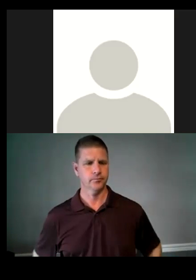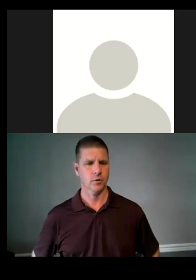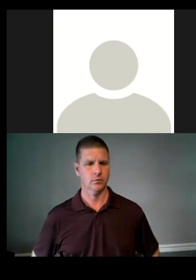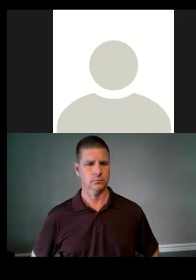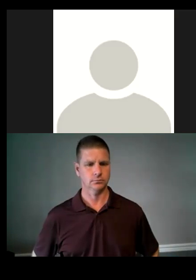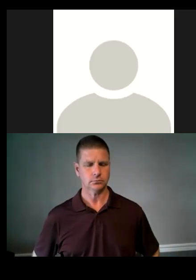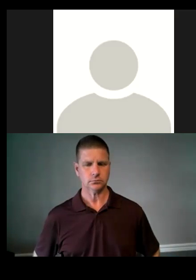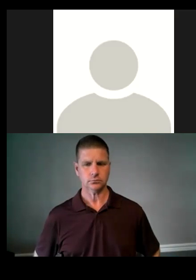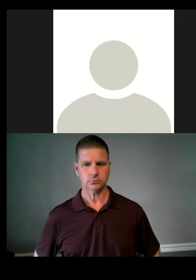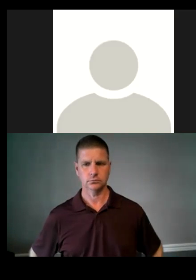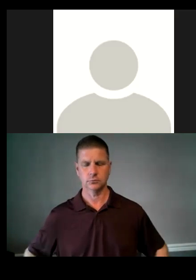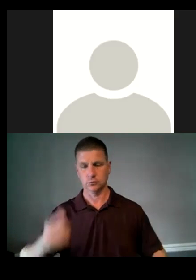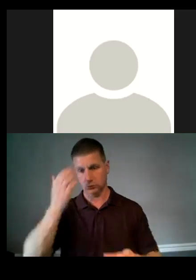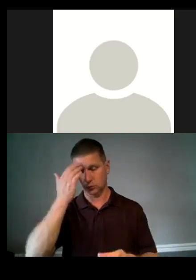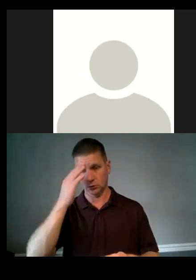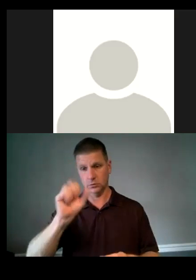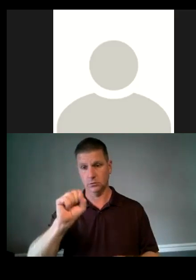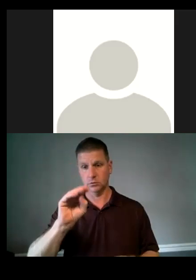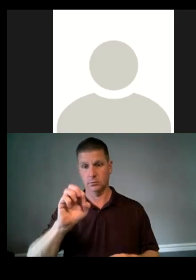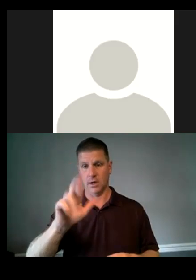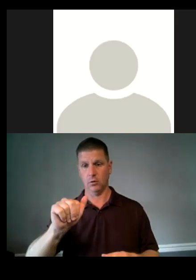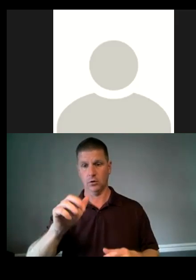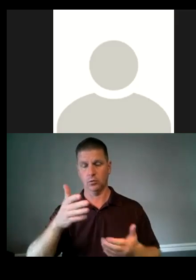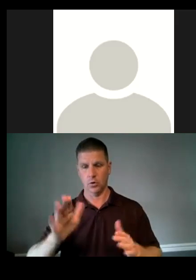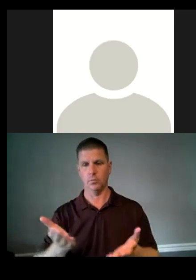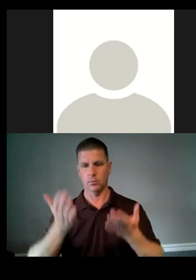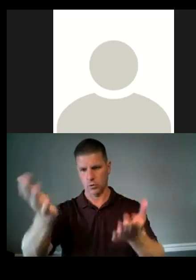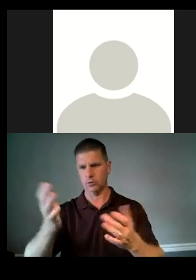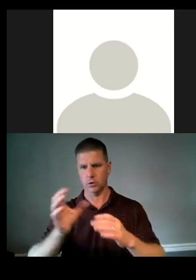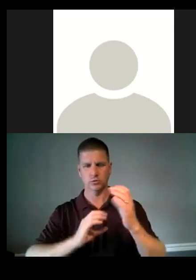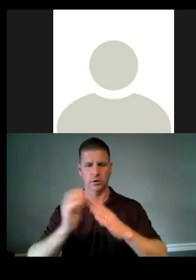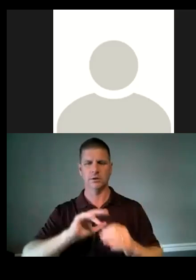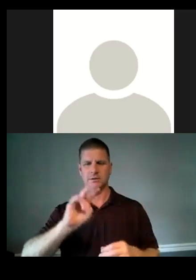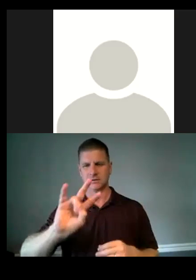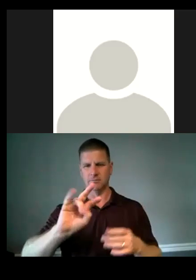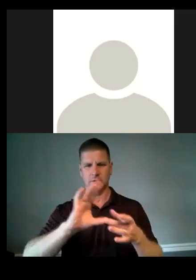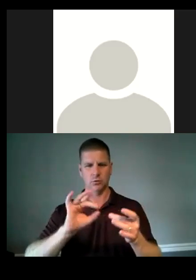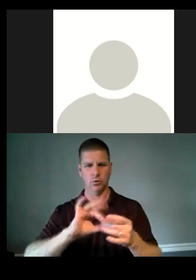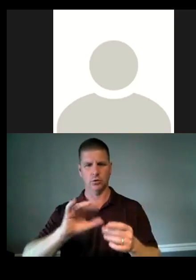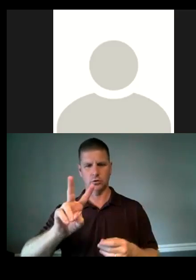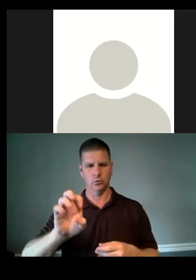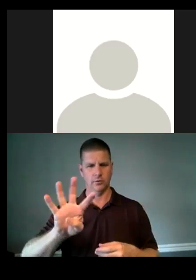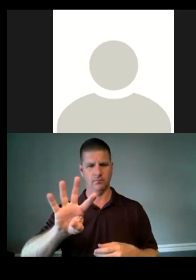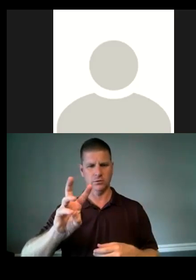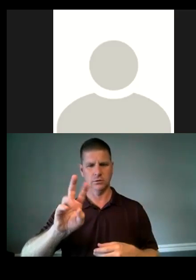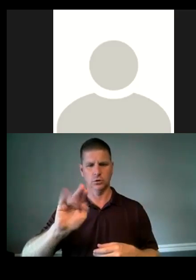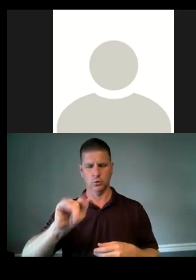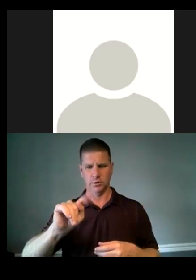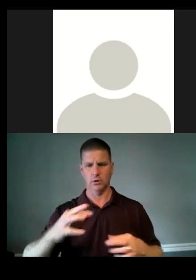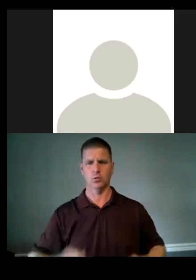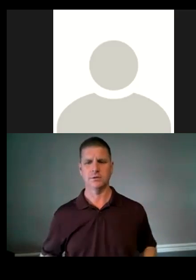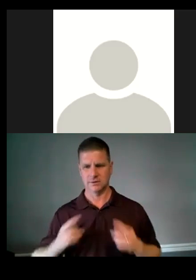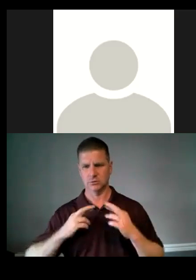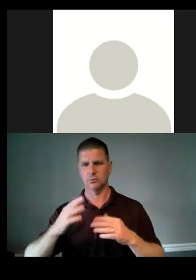As you all know, Samara Road proposes constructing a seven-story, 246-unit residential building